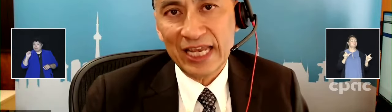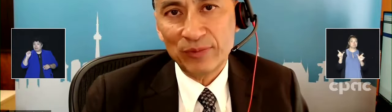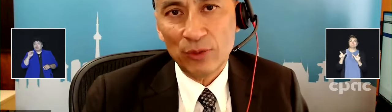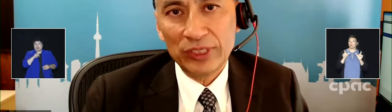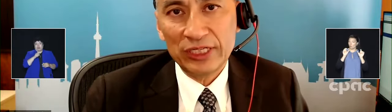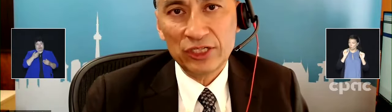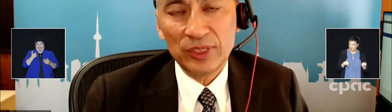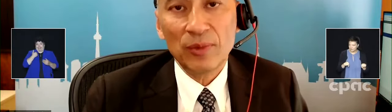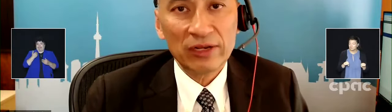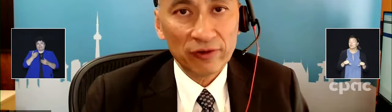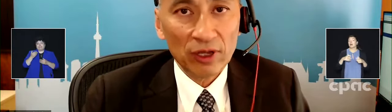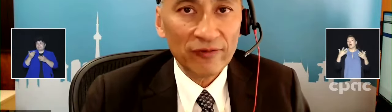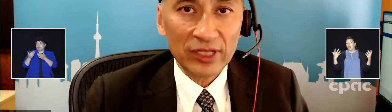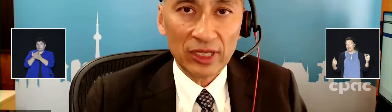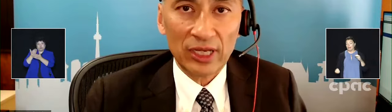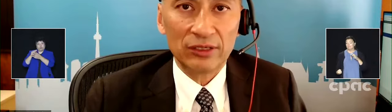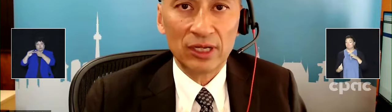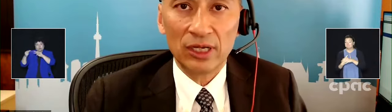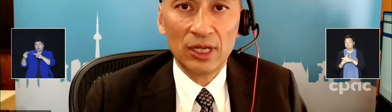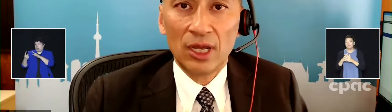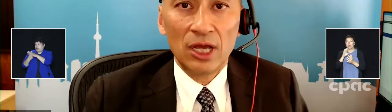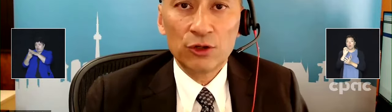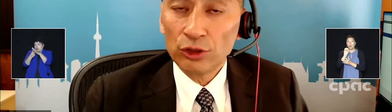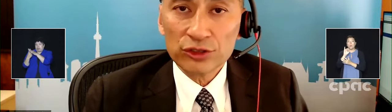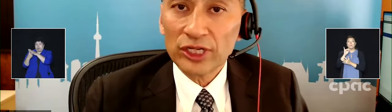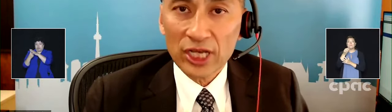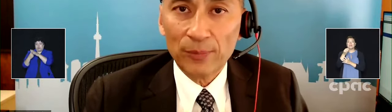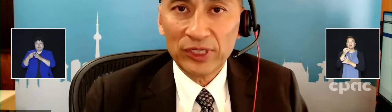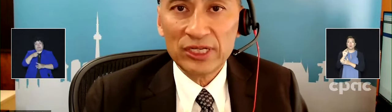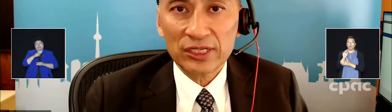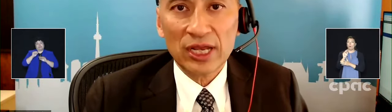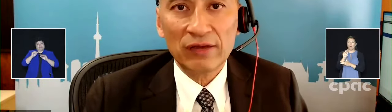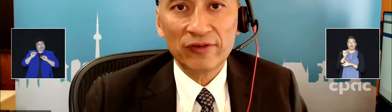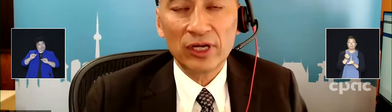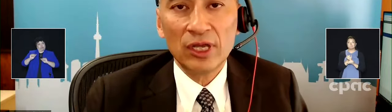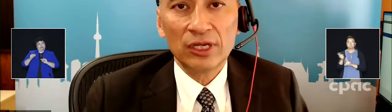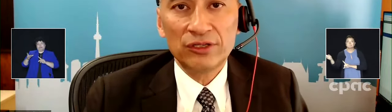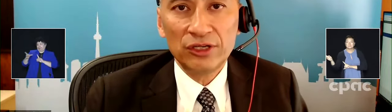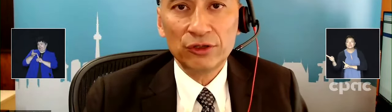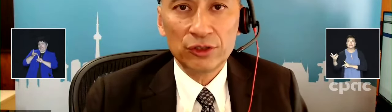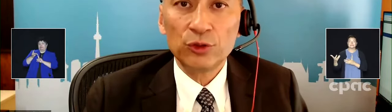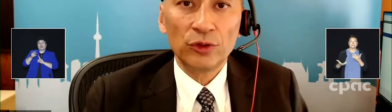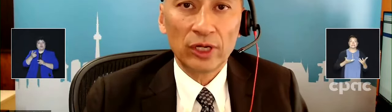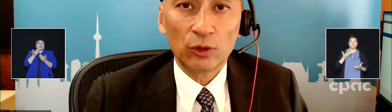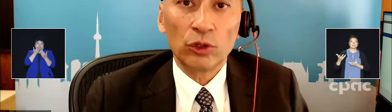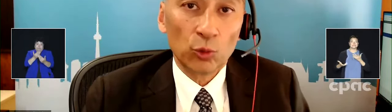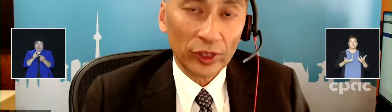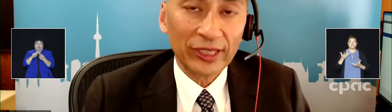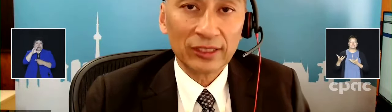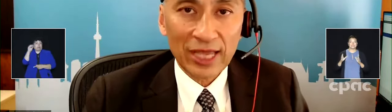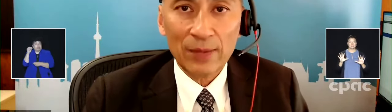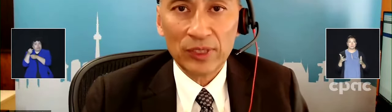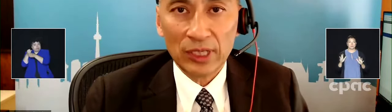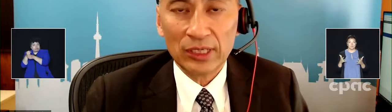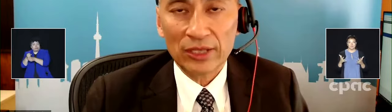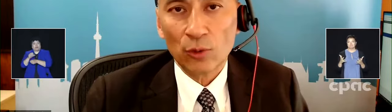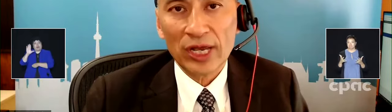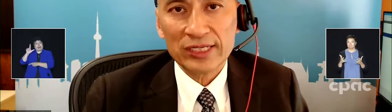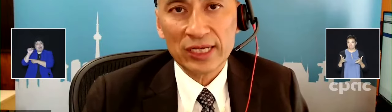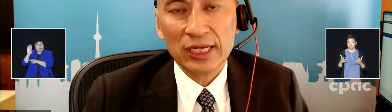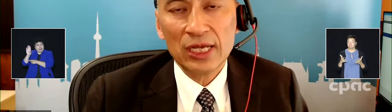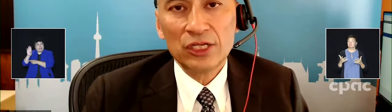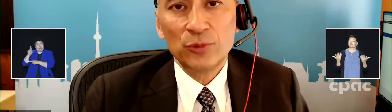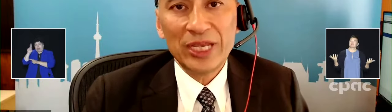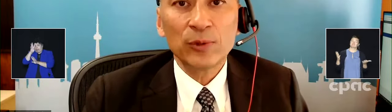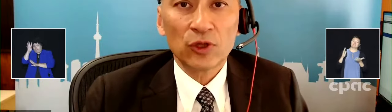vaccine escape that we need to be mindful of and kudos to the companies that have continued to do the work in the lab and